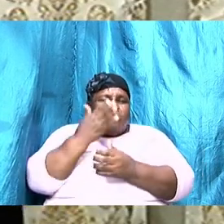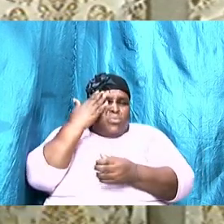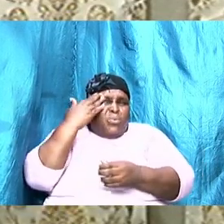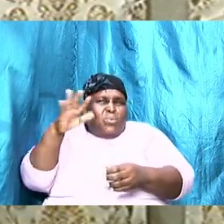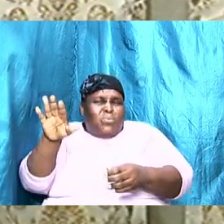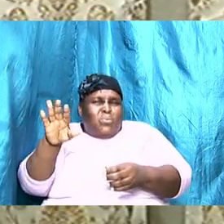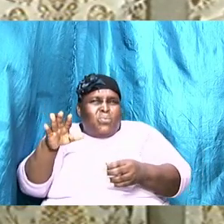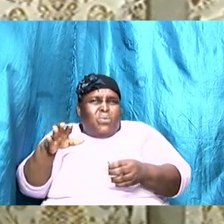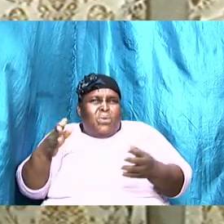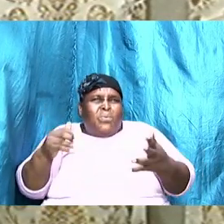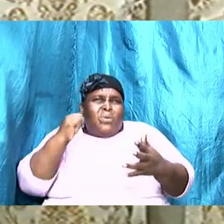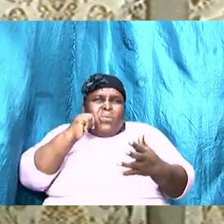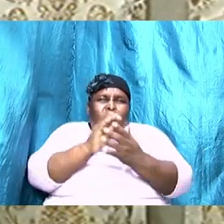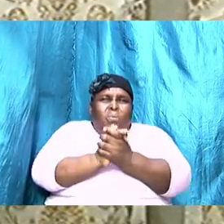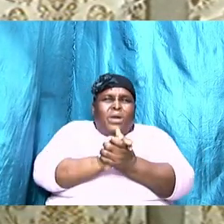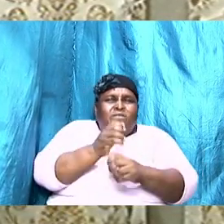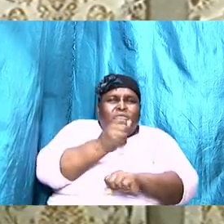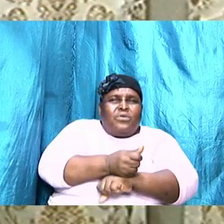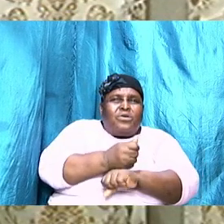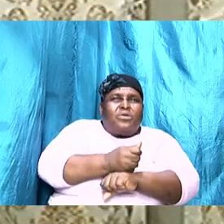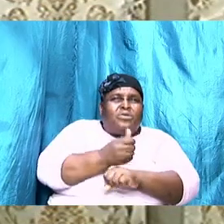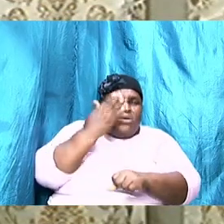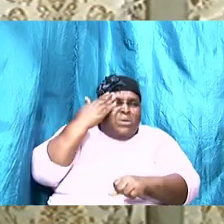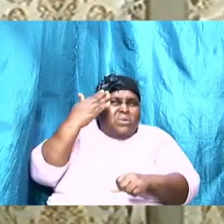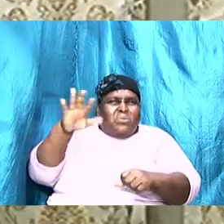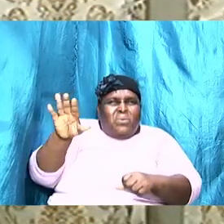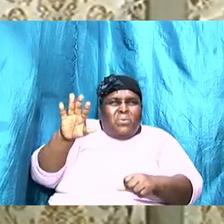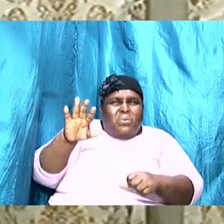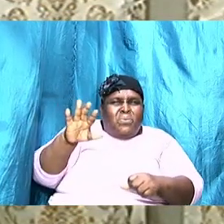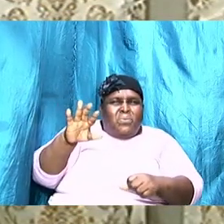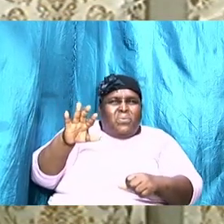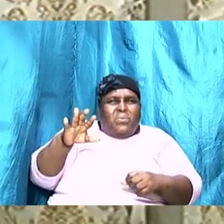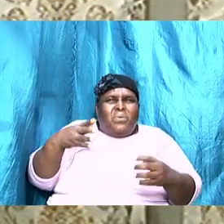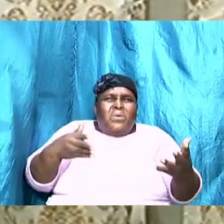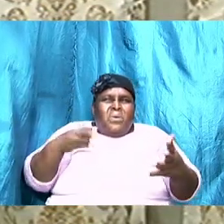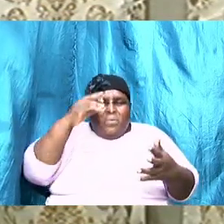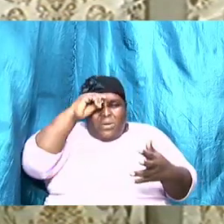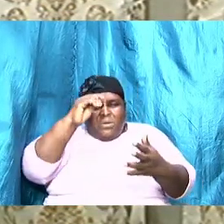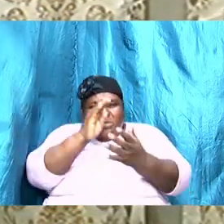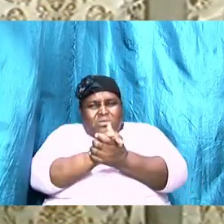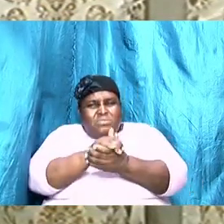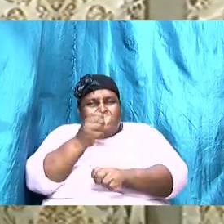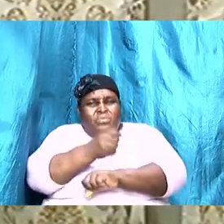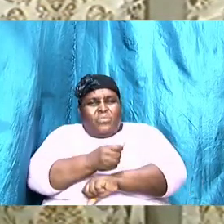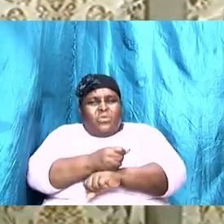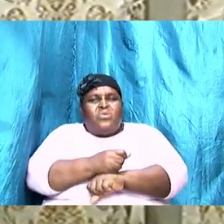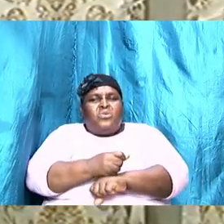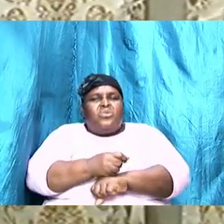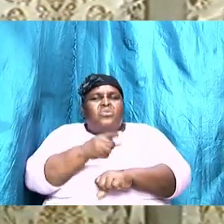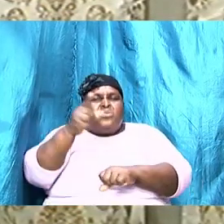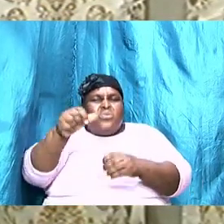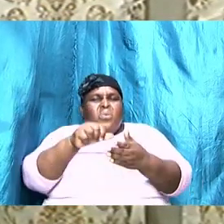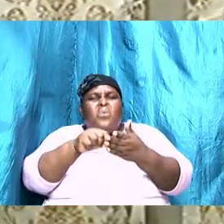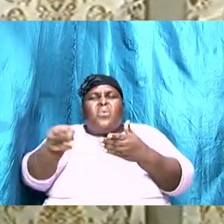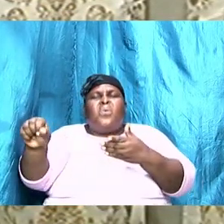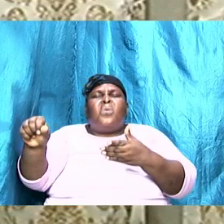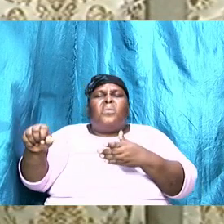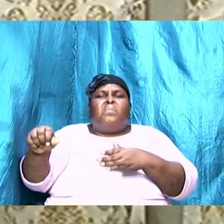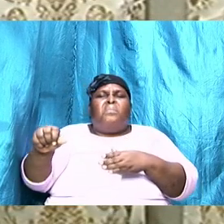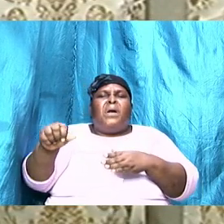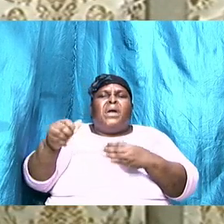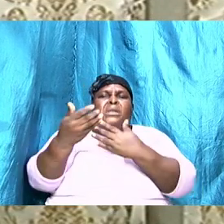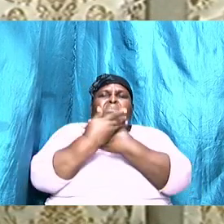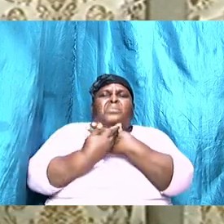husband earn so we just say you buy the bread and I buy the butter you pay the light and me pay the water